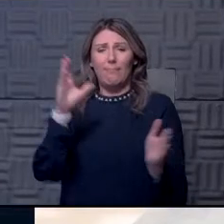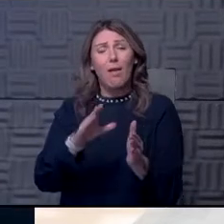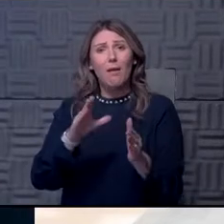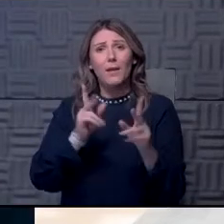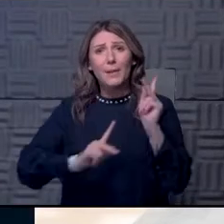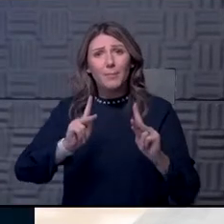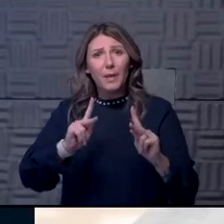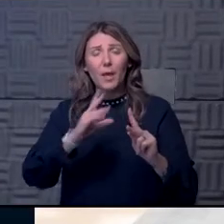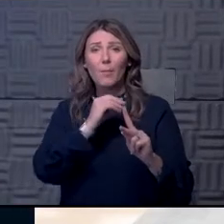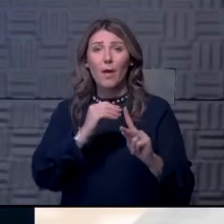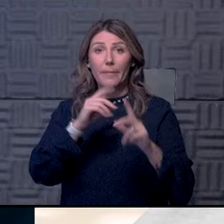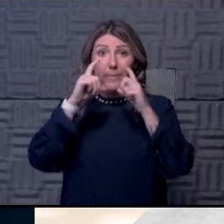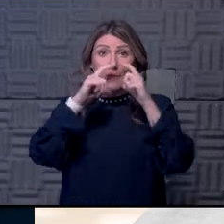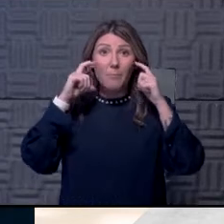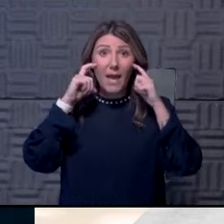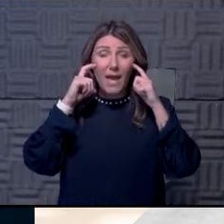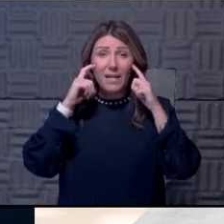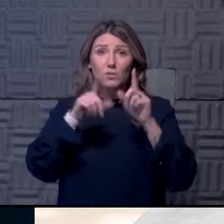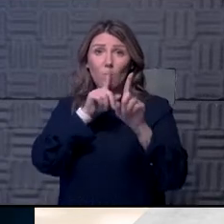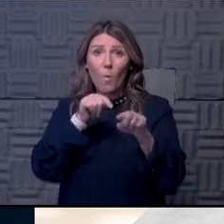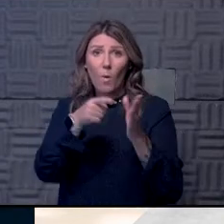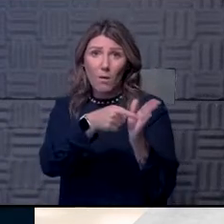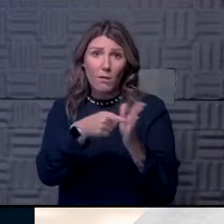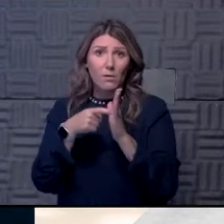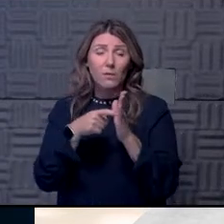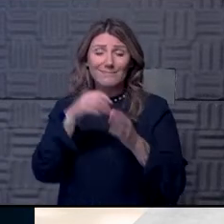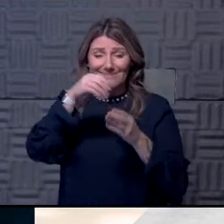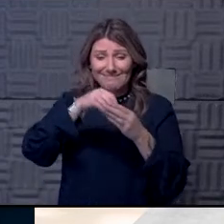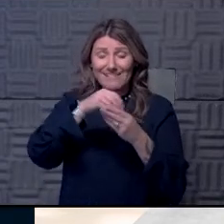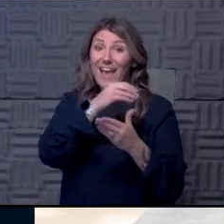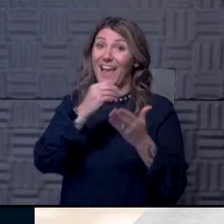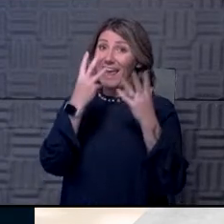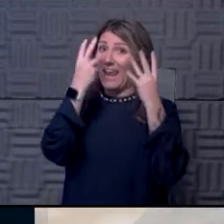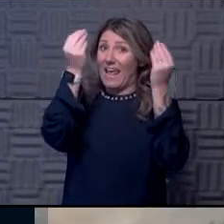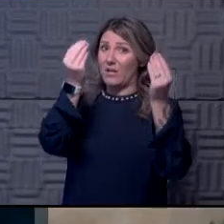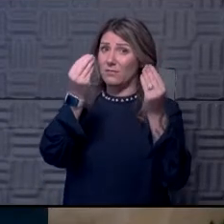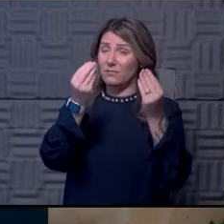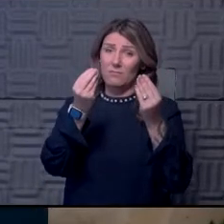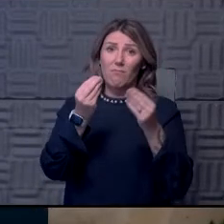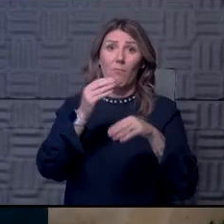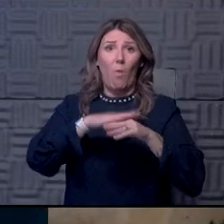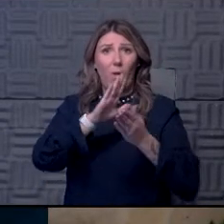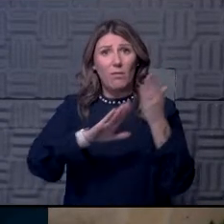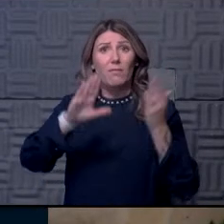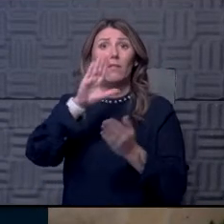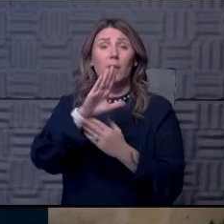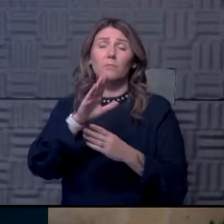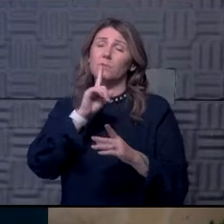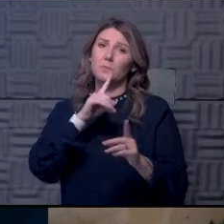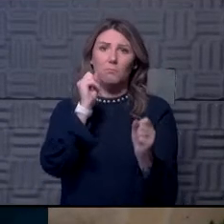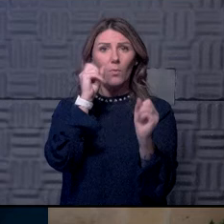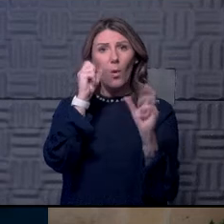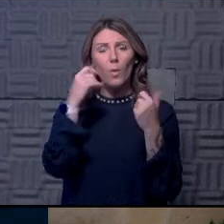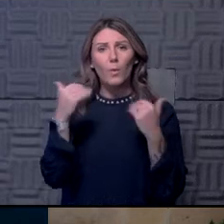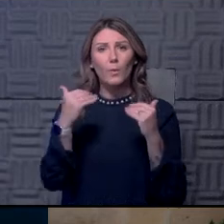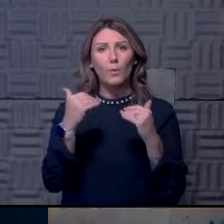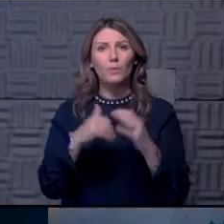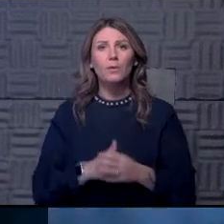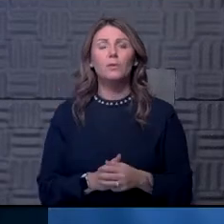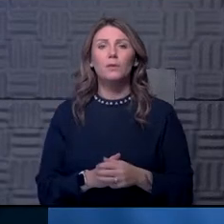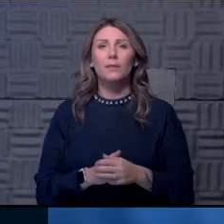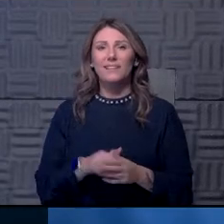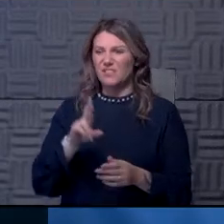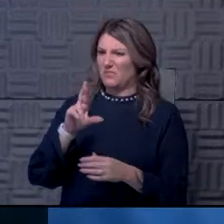mask order, which is indoors and outdoors on campus, and the compliance has been remarkable. It truly, you know,